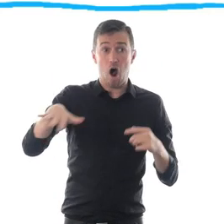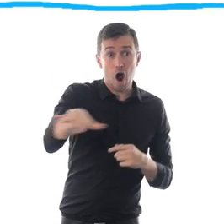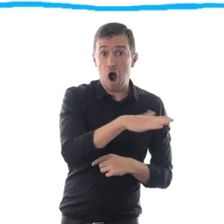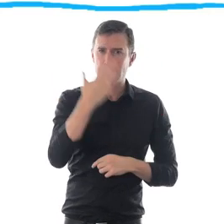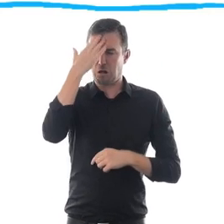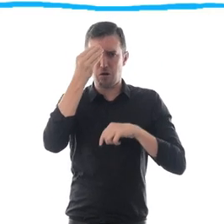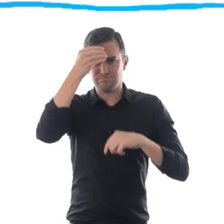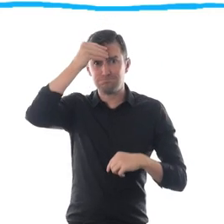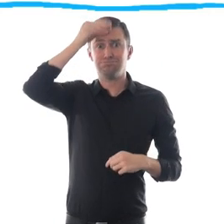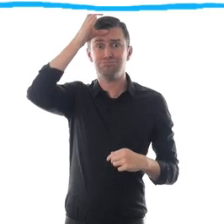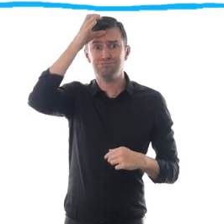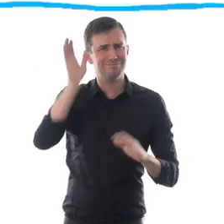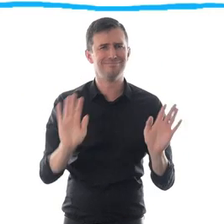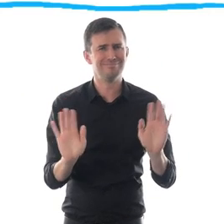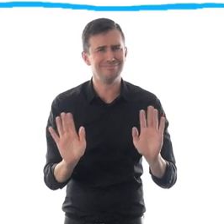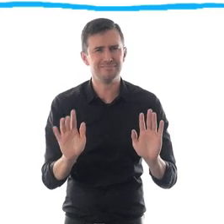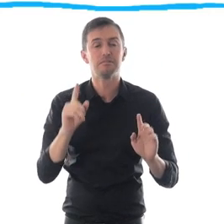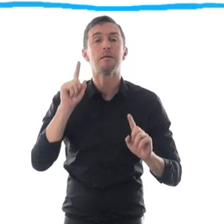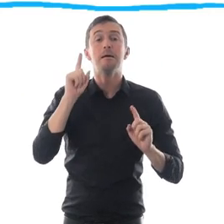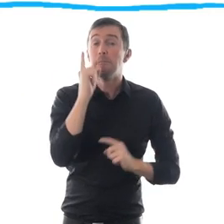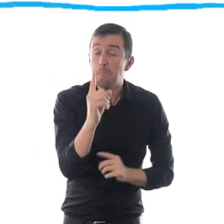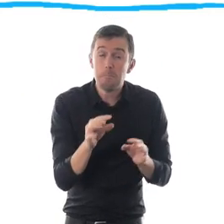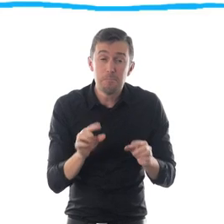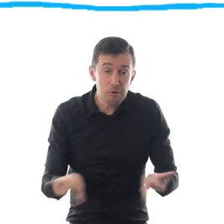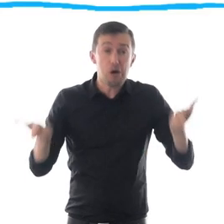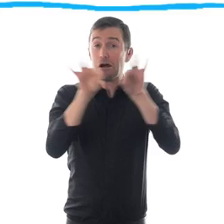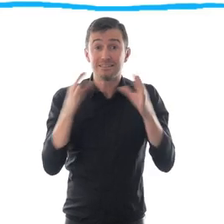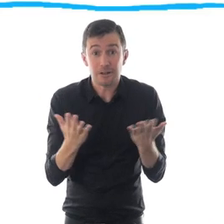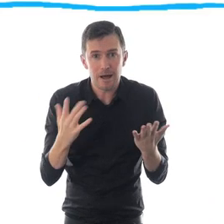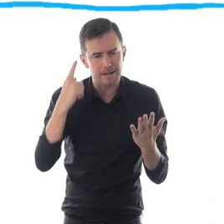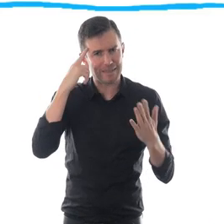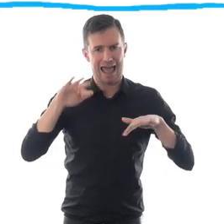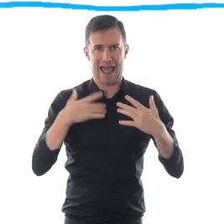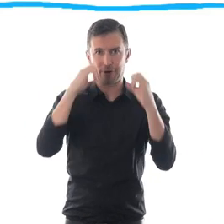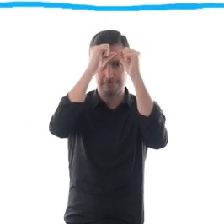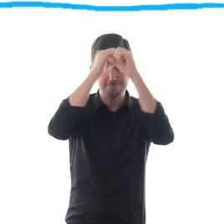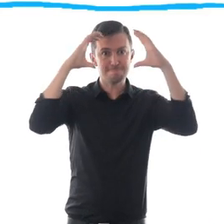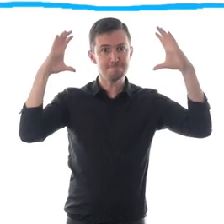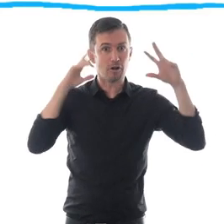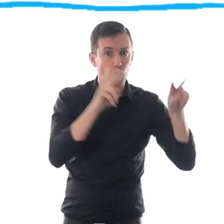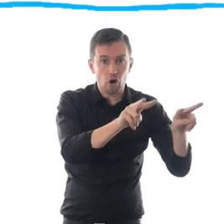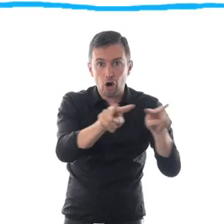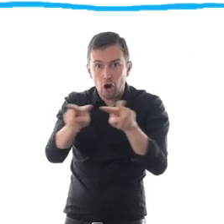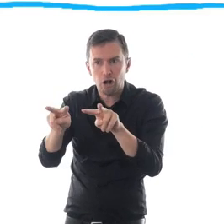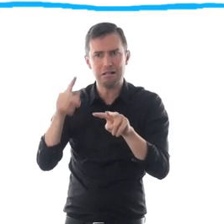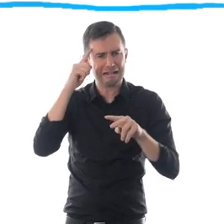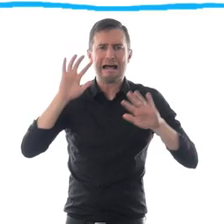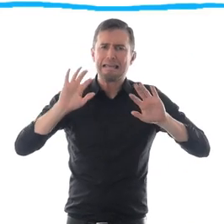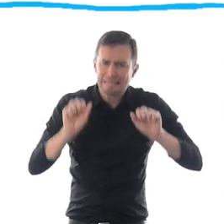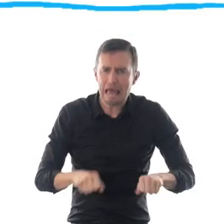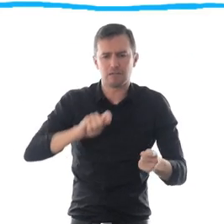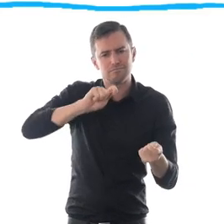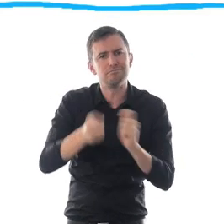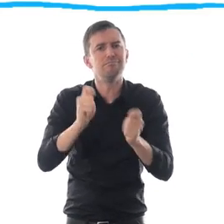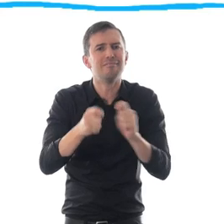or thinking that it needs to be complicated. It doesn't always take longer or cost more to be inclusive. Throughout the